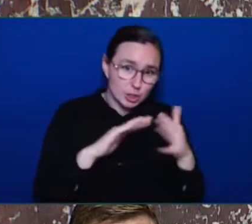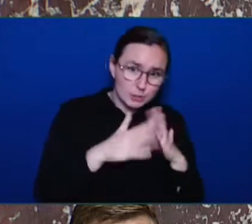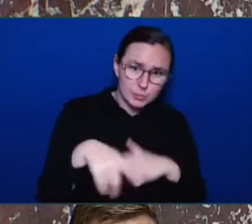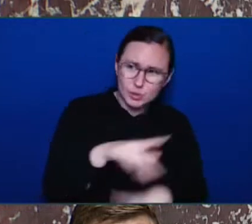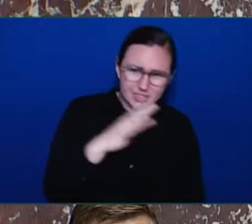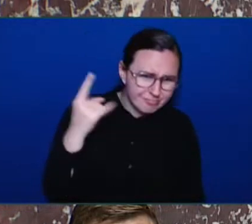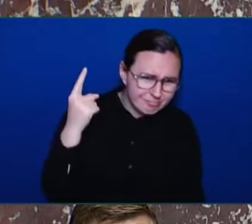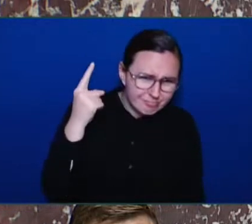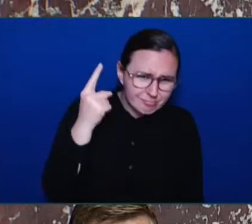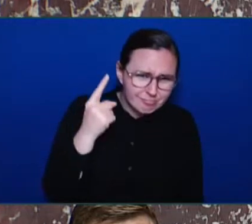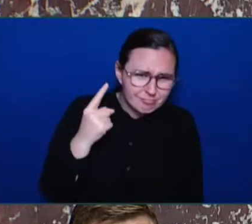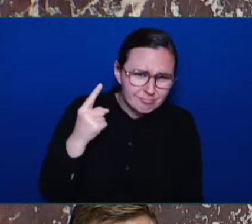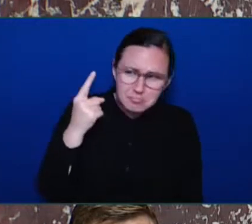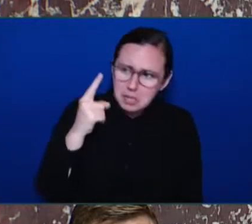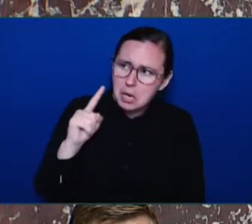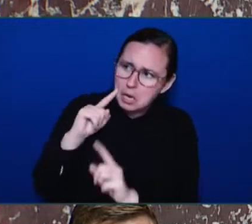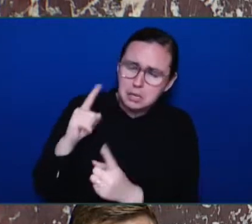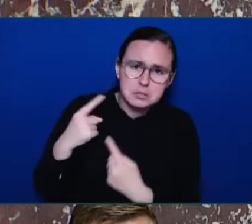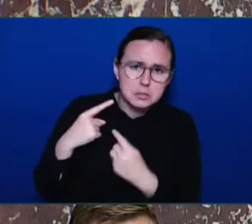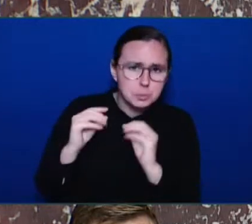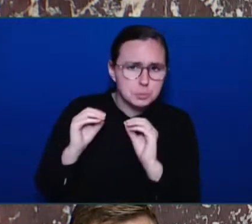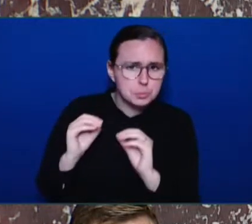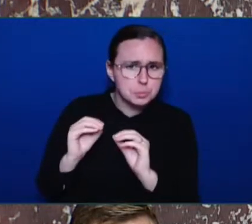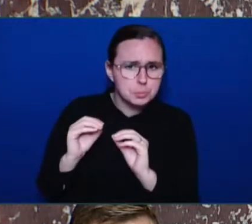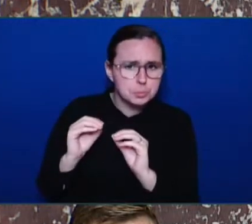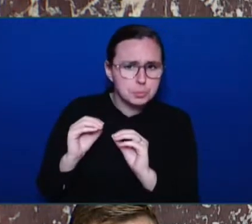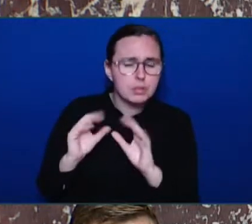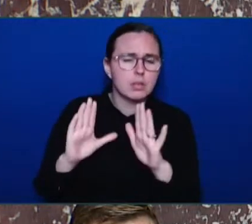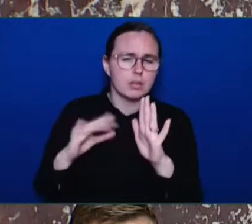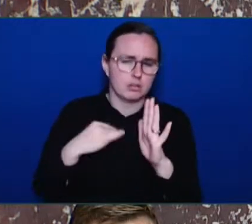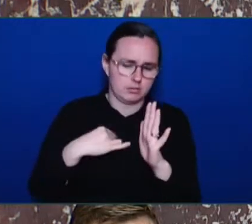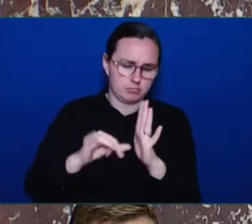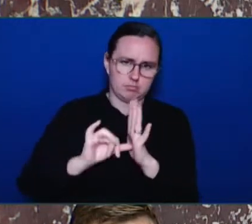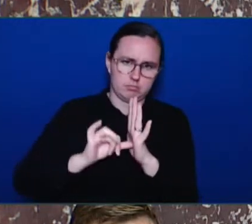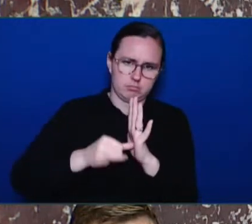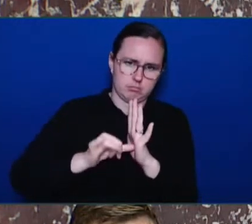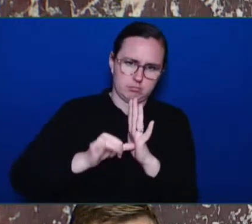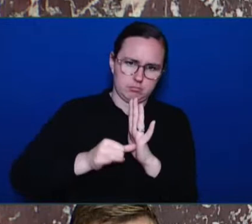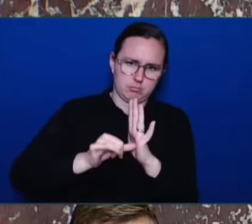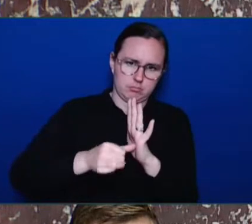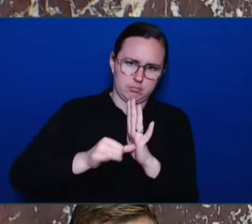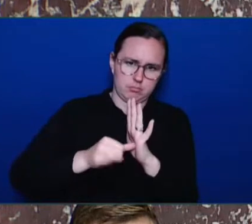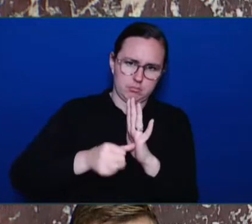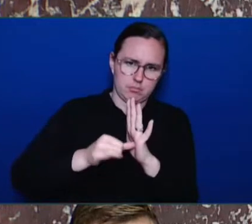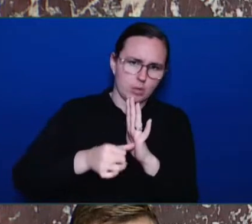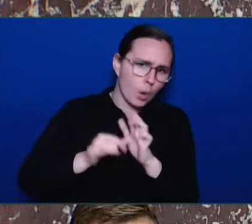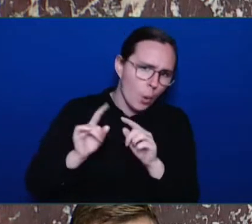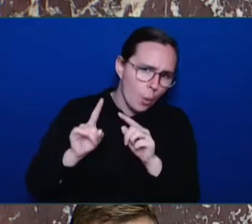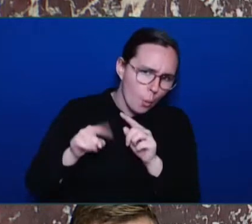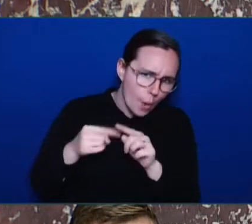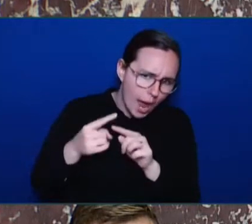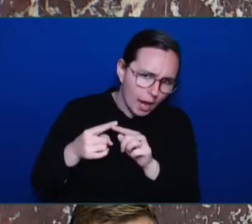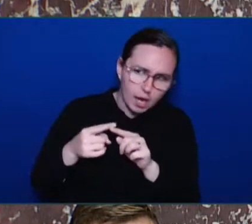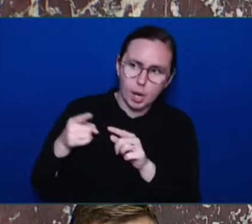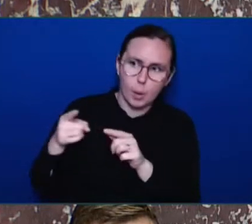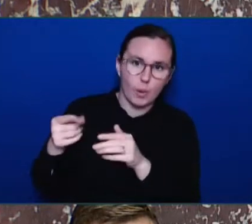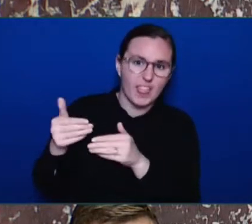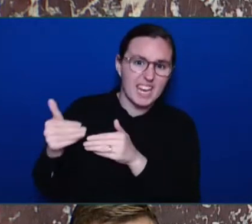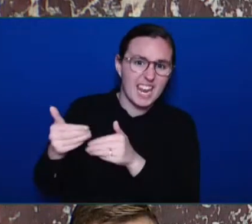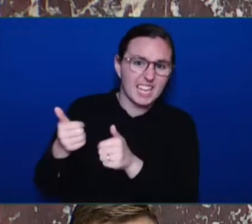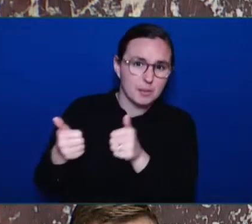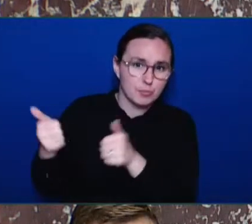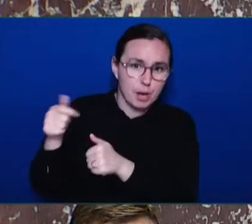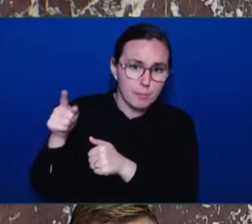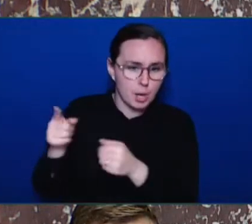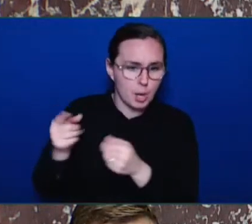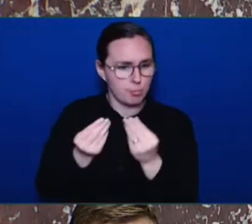Again, when will the Premier designate, provide the information to this House that he based the decision on,